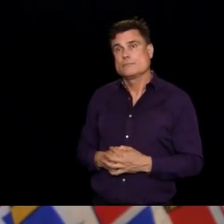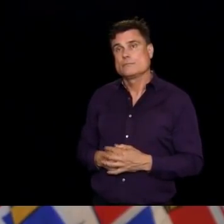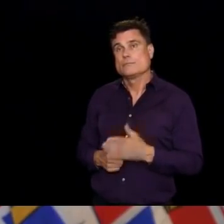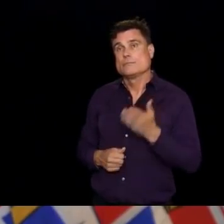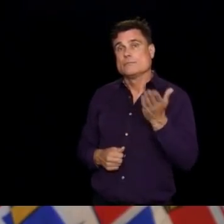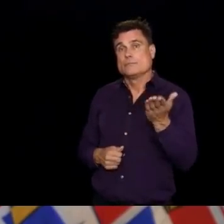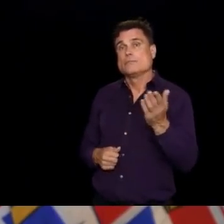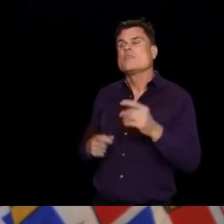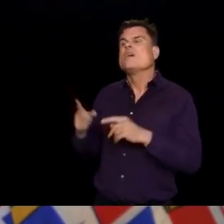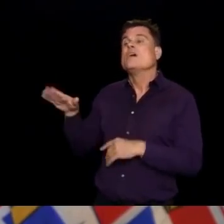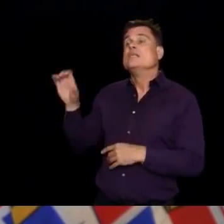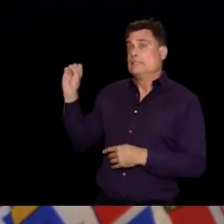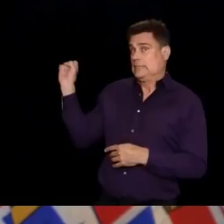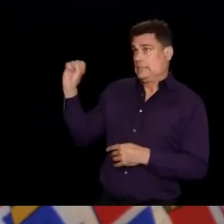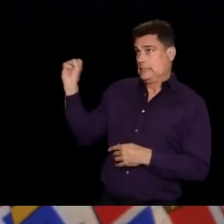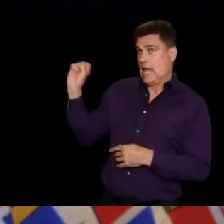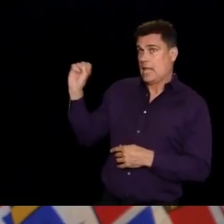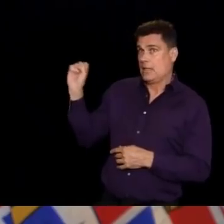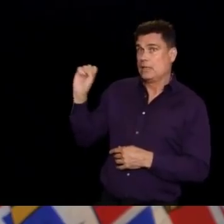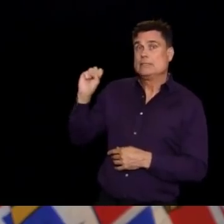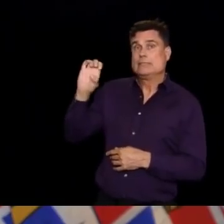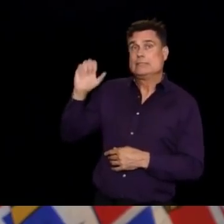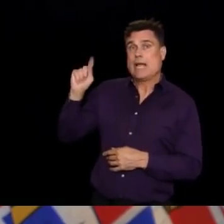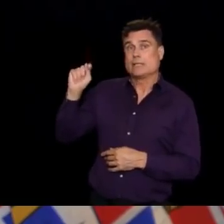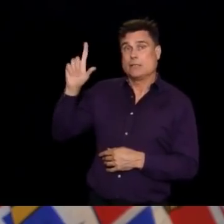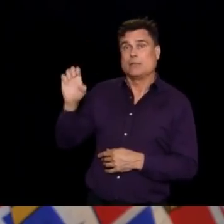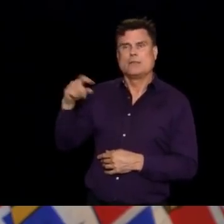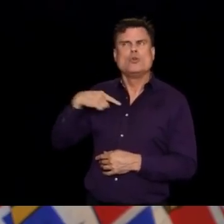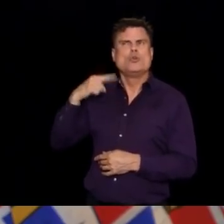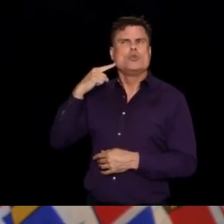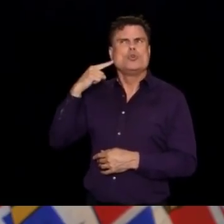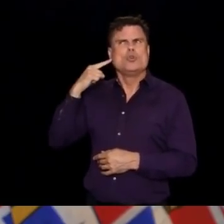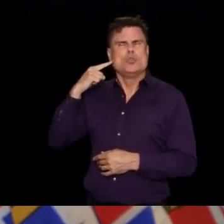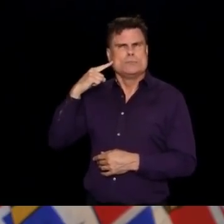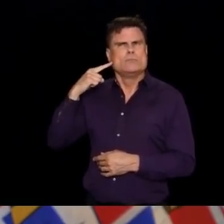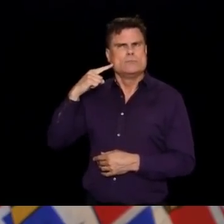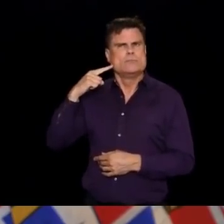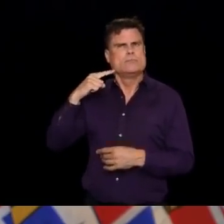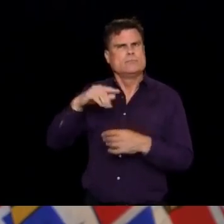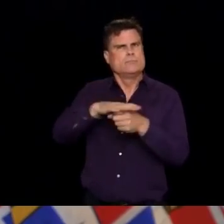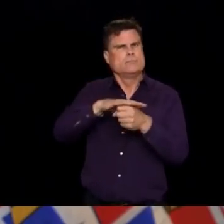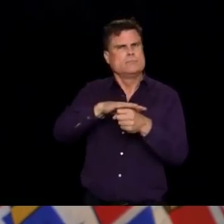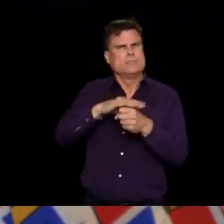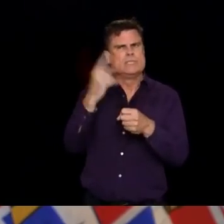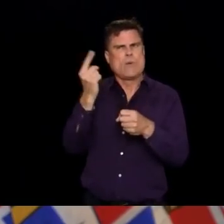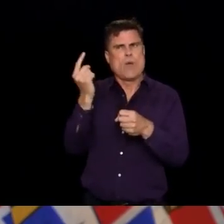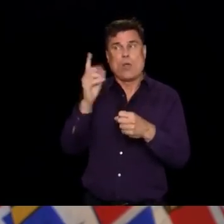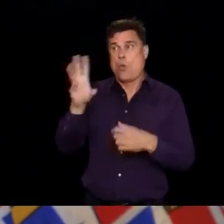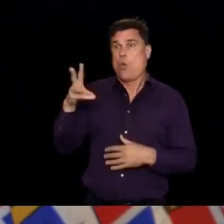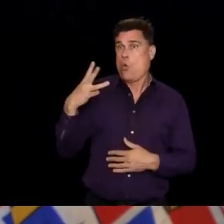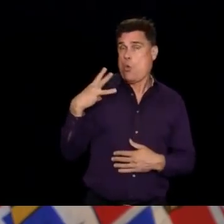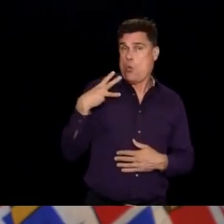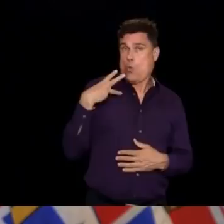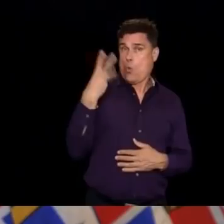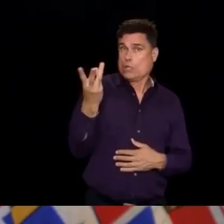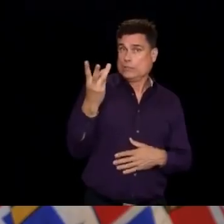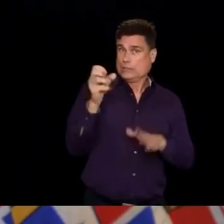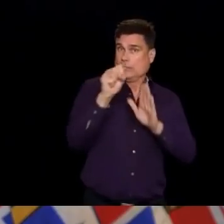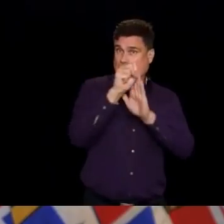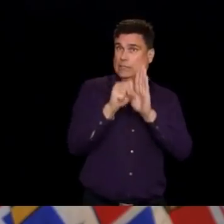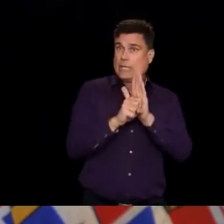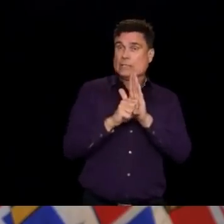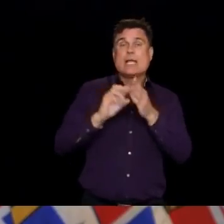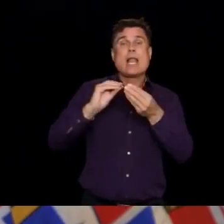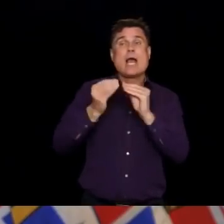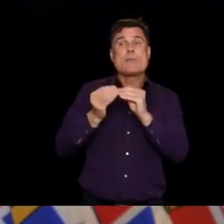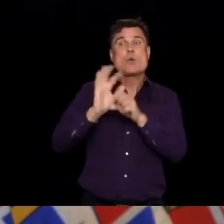report out of Seattle where they're saying that although there's been this surge in cases in Washington state, they don't